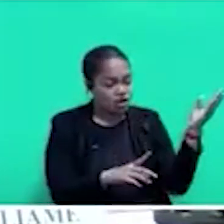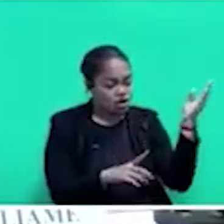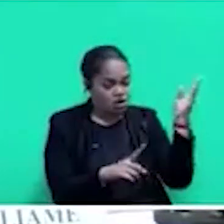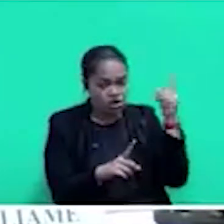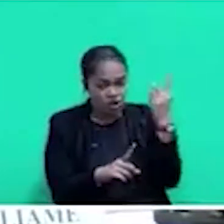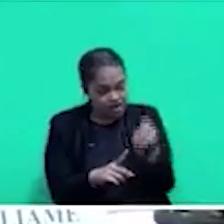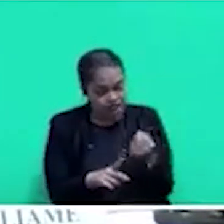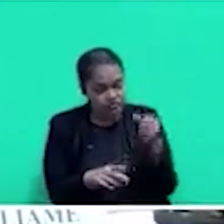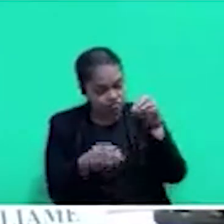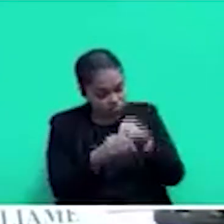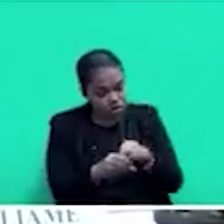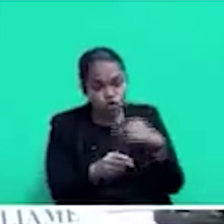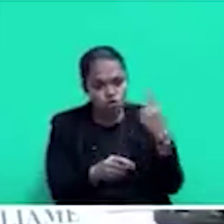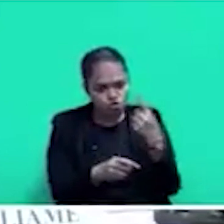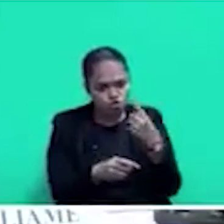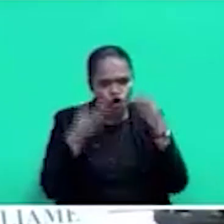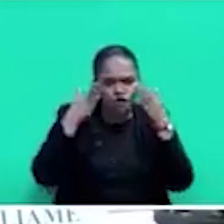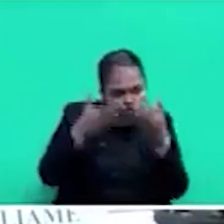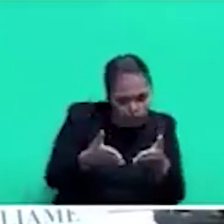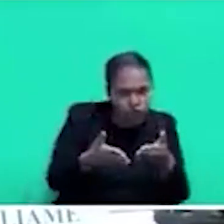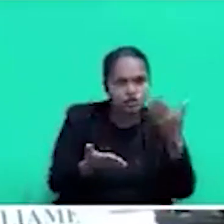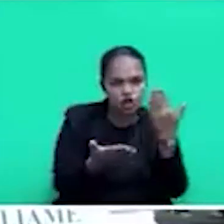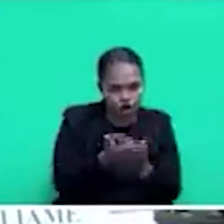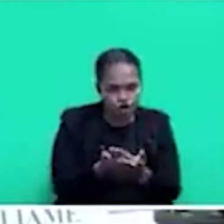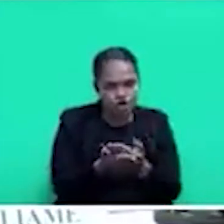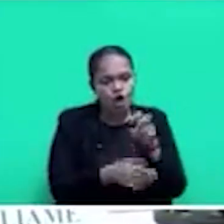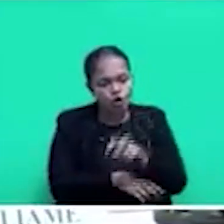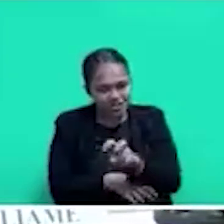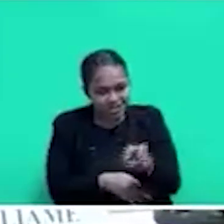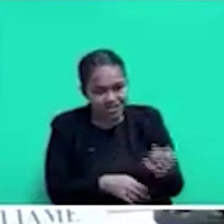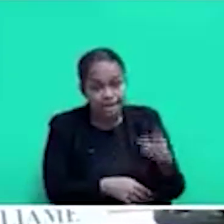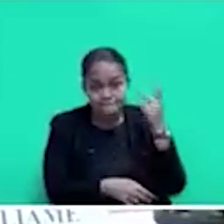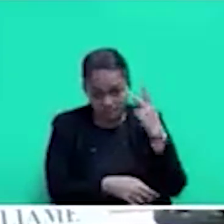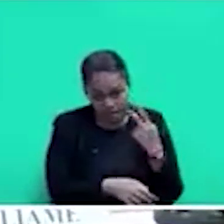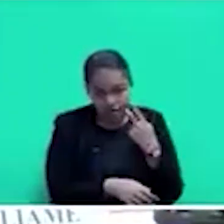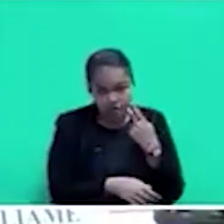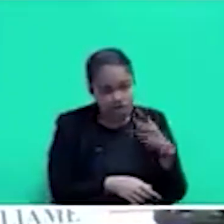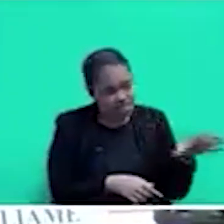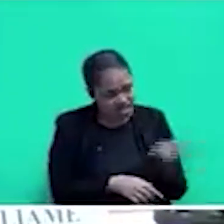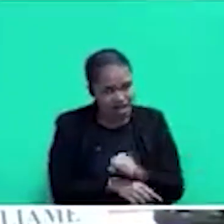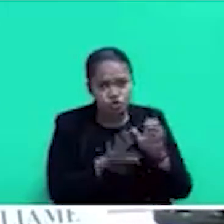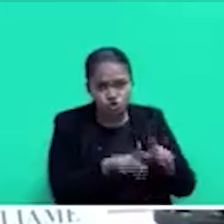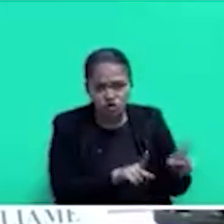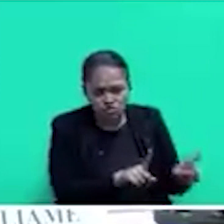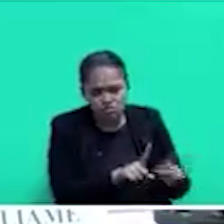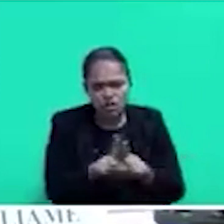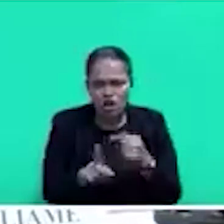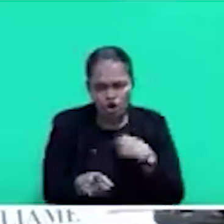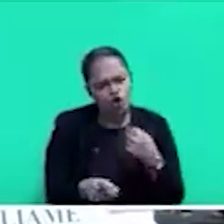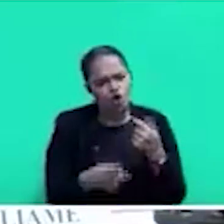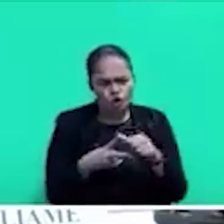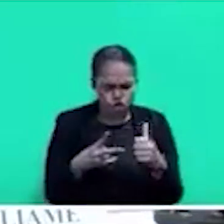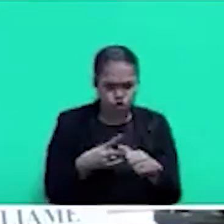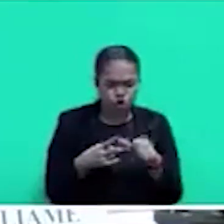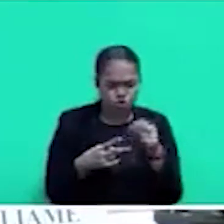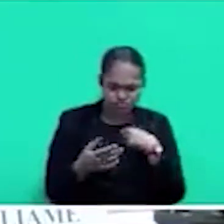autism where parents can take their kids there? I also read that the earlier it